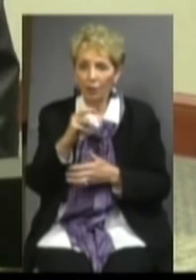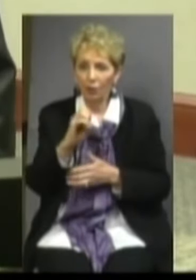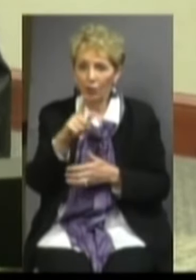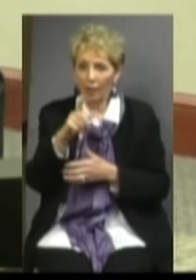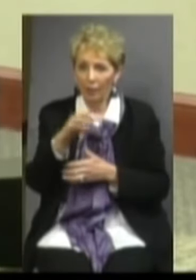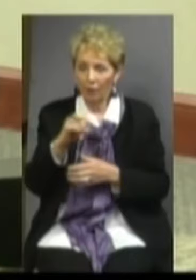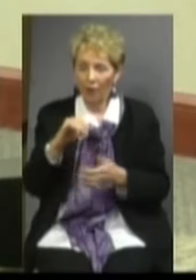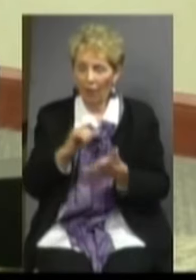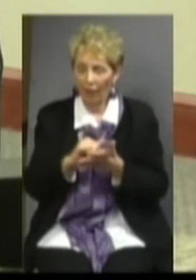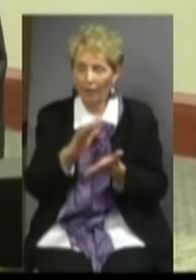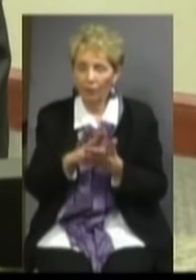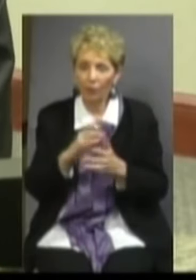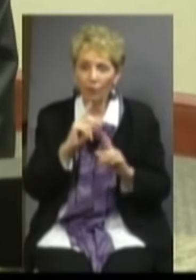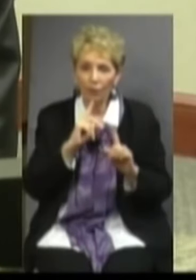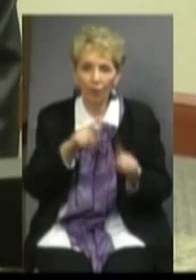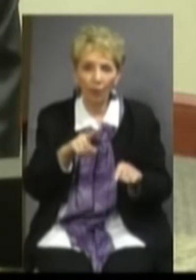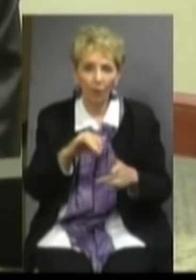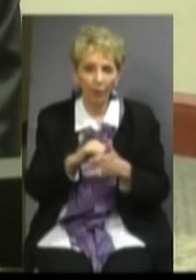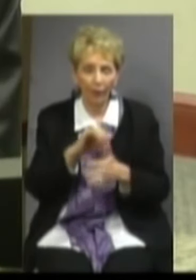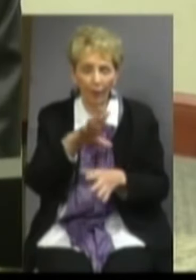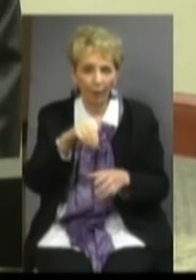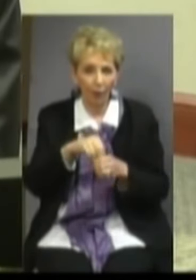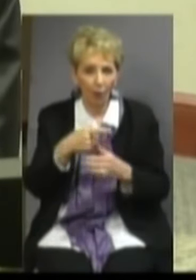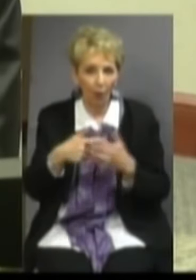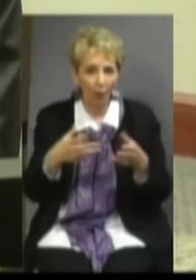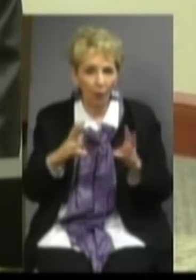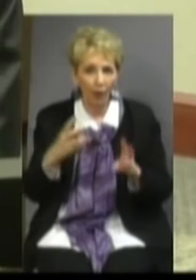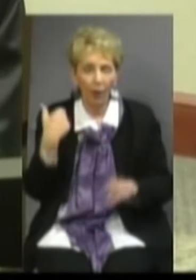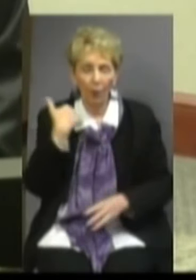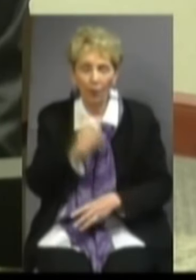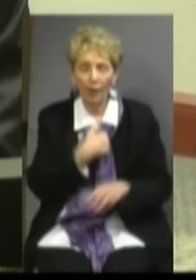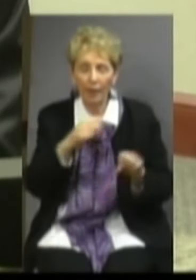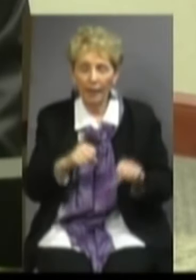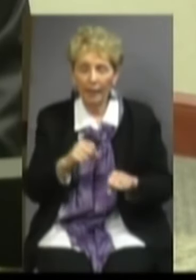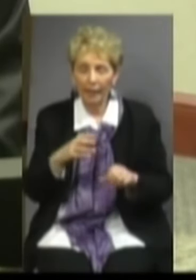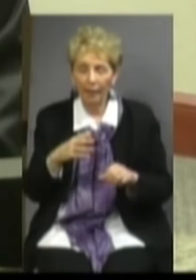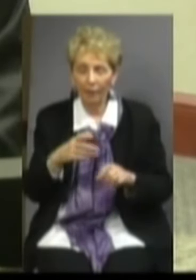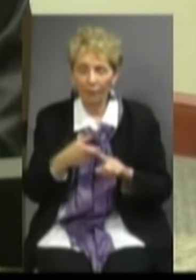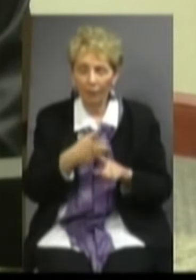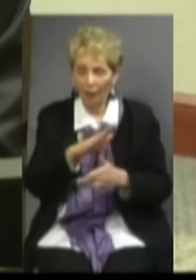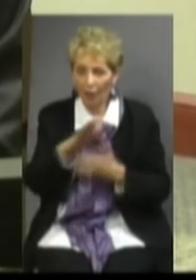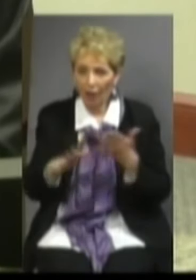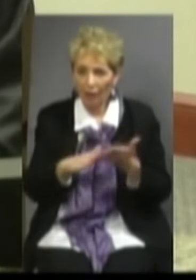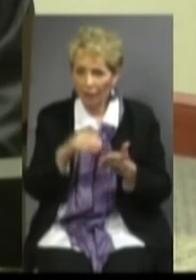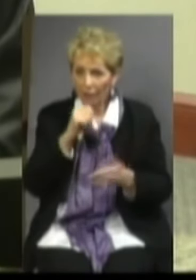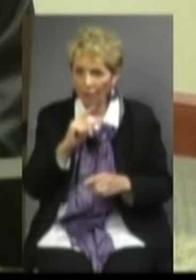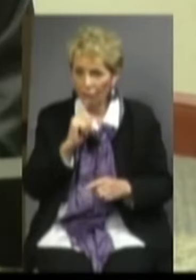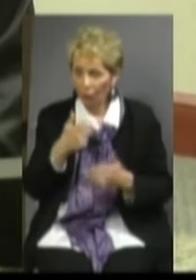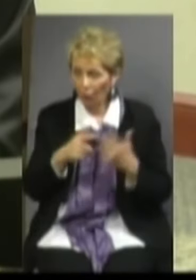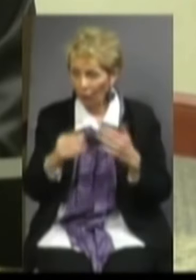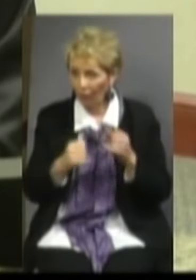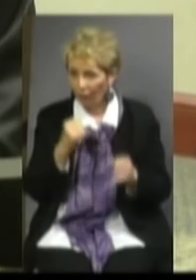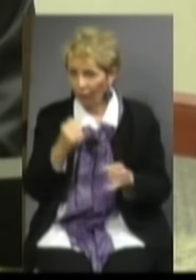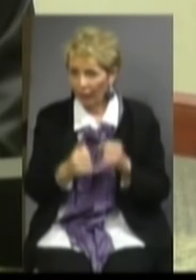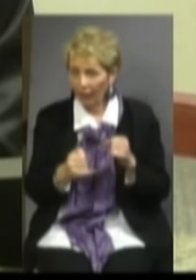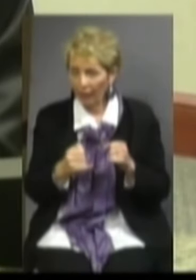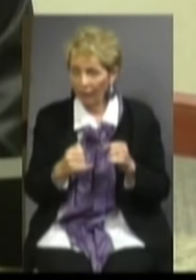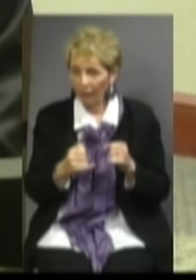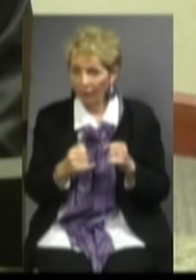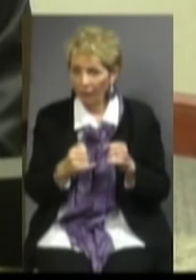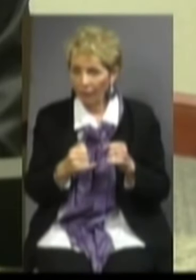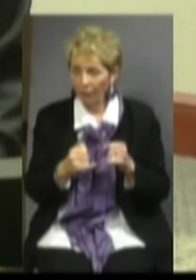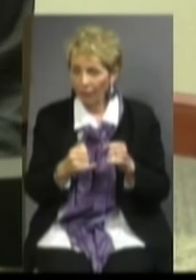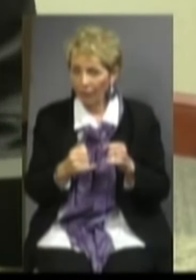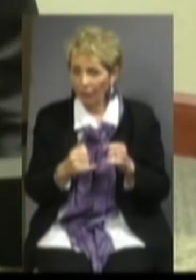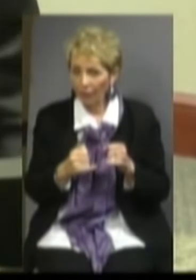school and told him that we will participate in whatever way that we can as a college. We are not sure what the final advantage or what